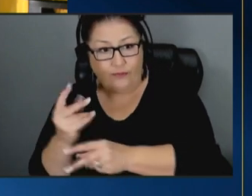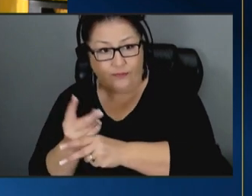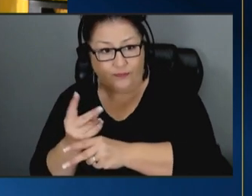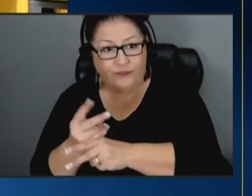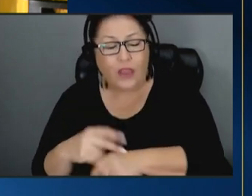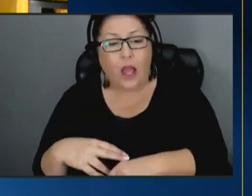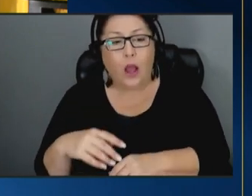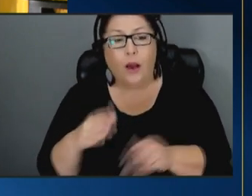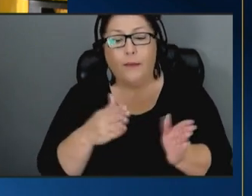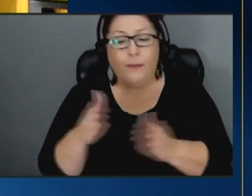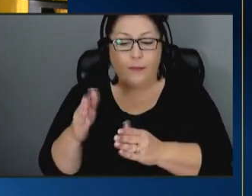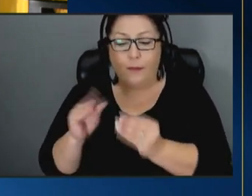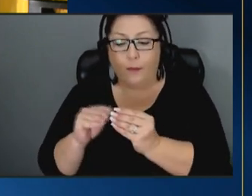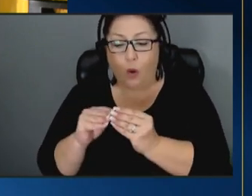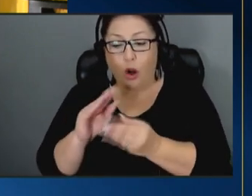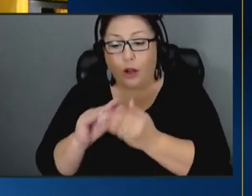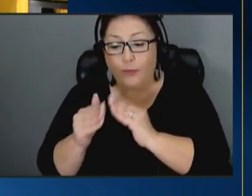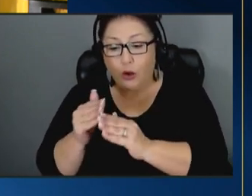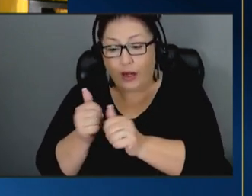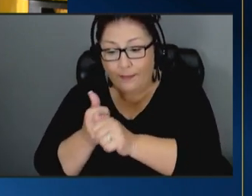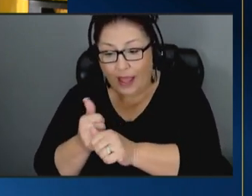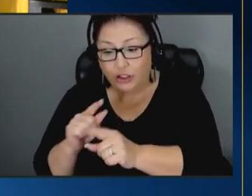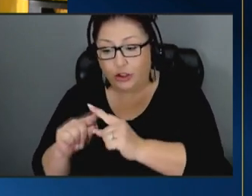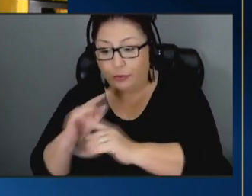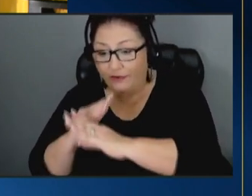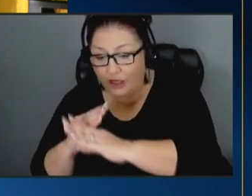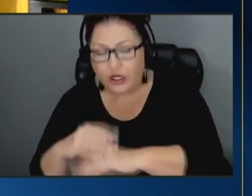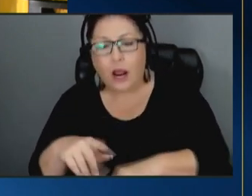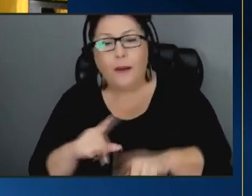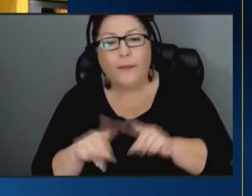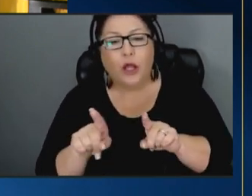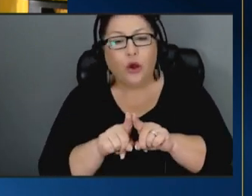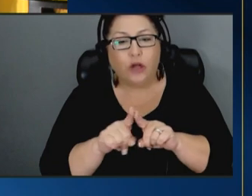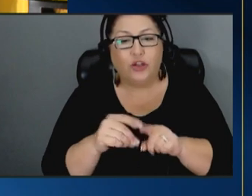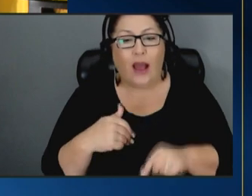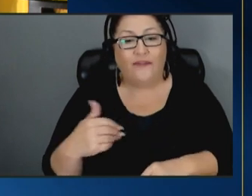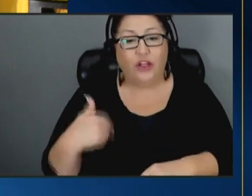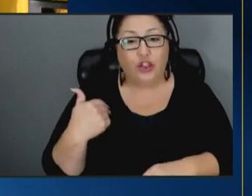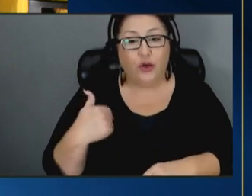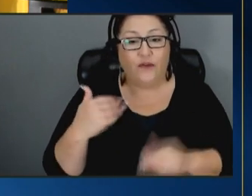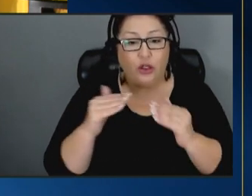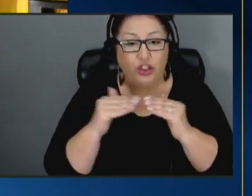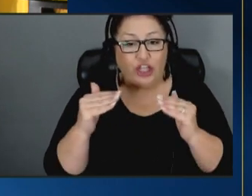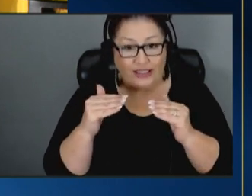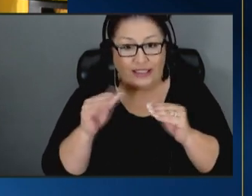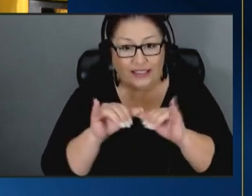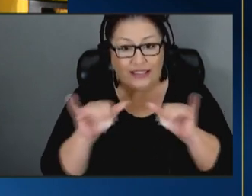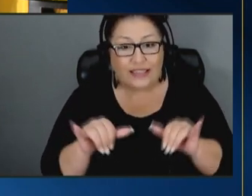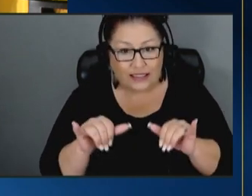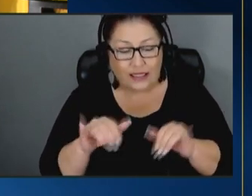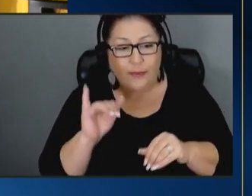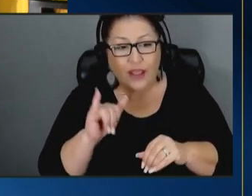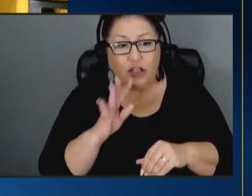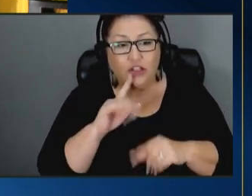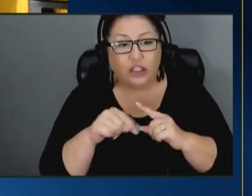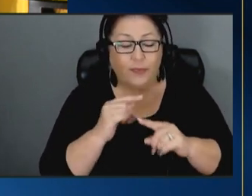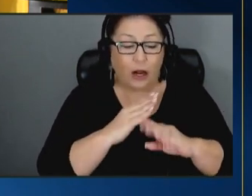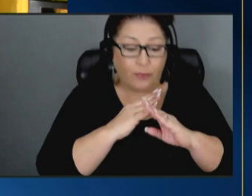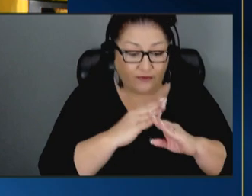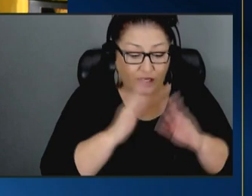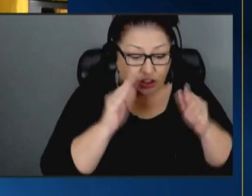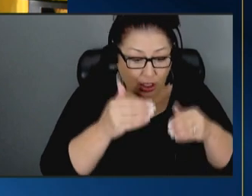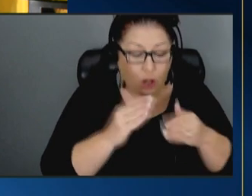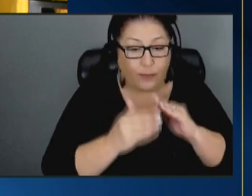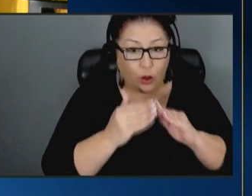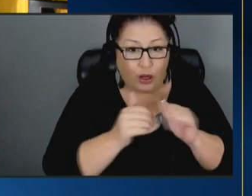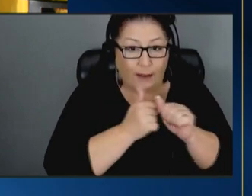-based approach to prevention but you also have the juvenile justice system that's talking about a prevention-oriented community-based set